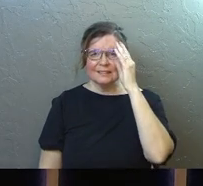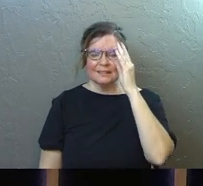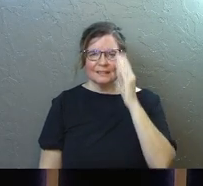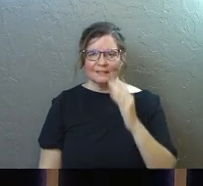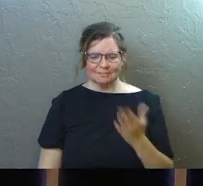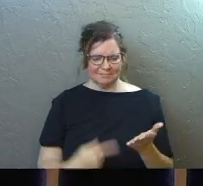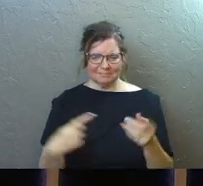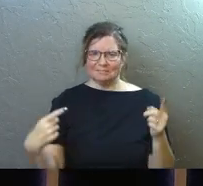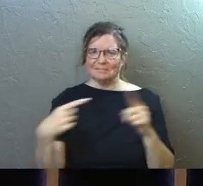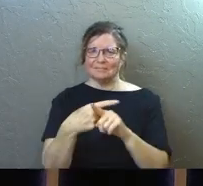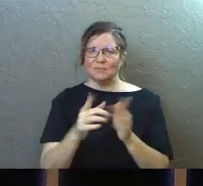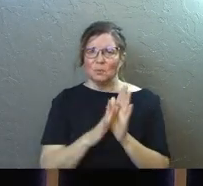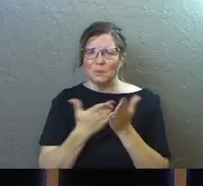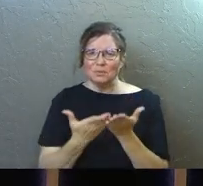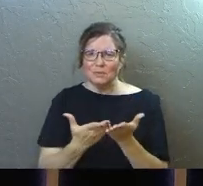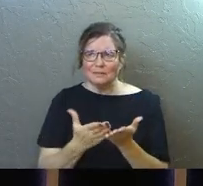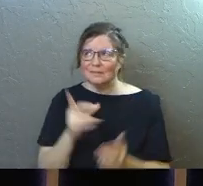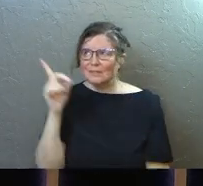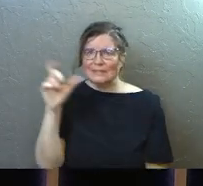No, he doesn't.